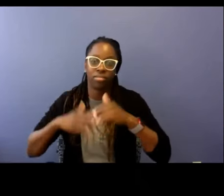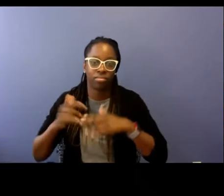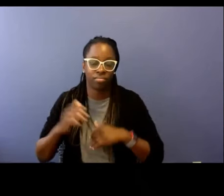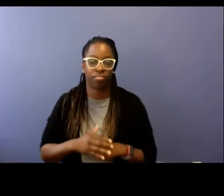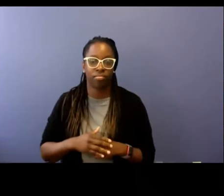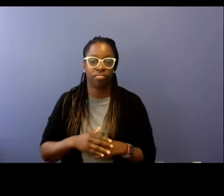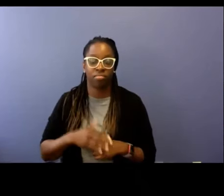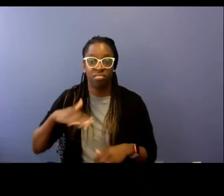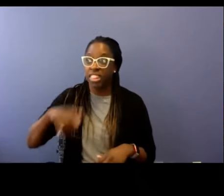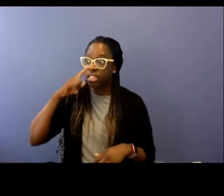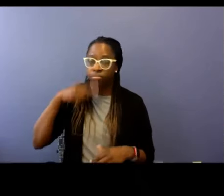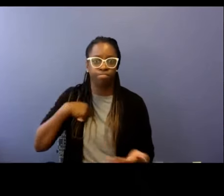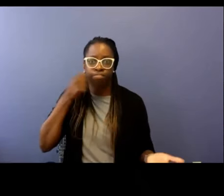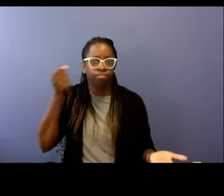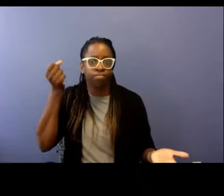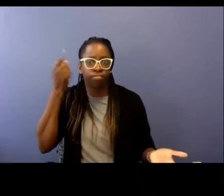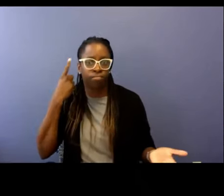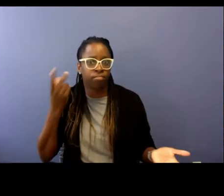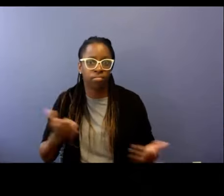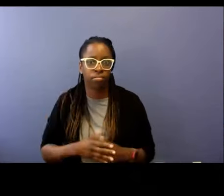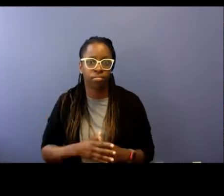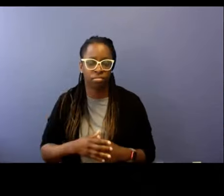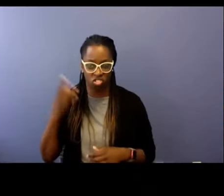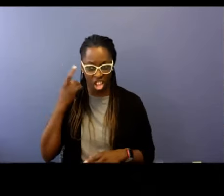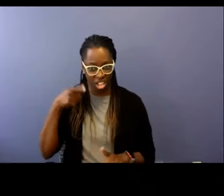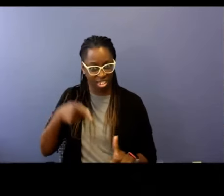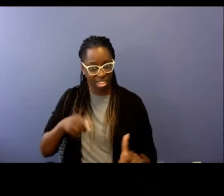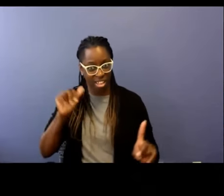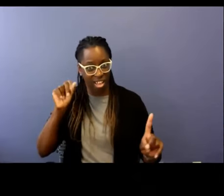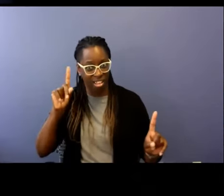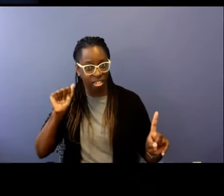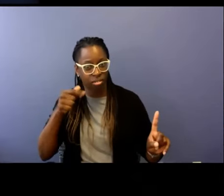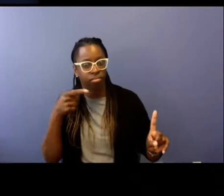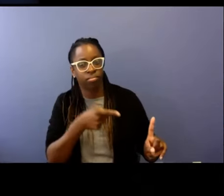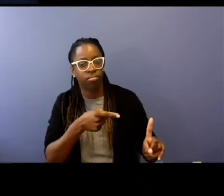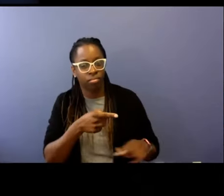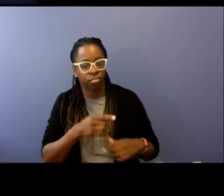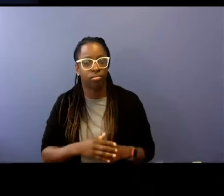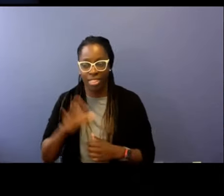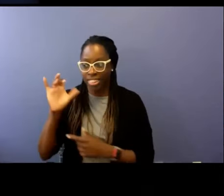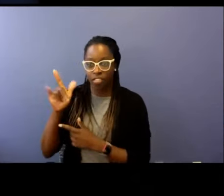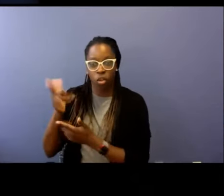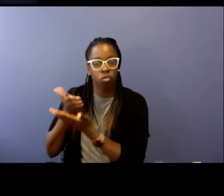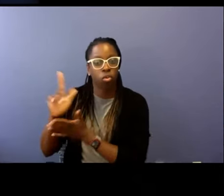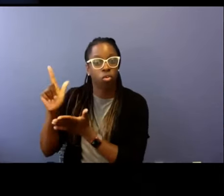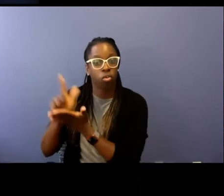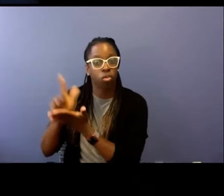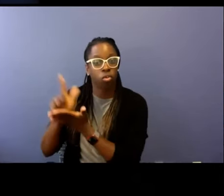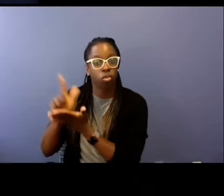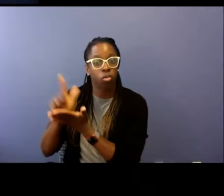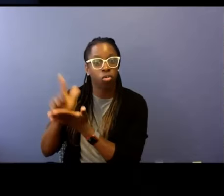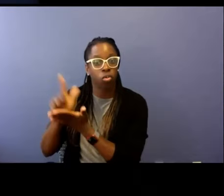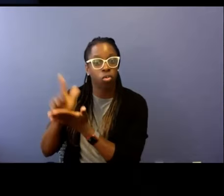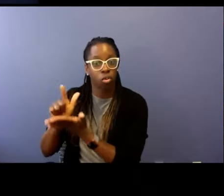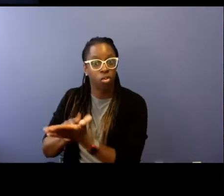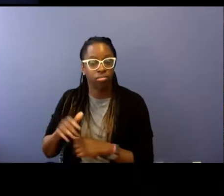get into the building. As a kid, you don't understand that. Tom's wife, Linda. He realized the ADA is a